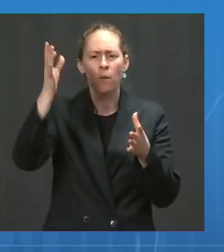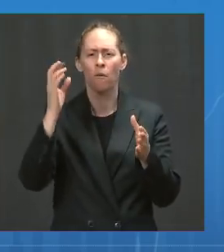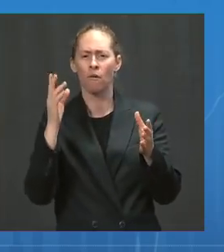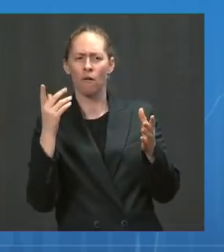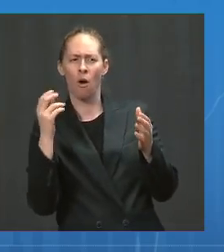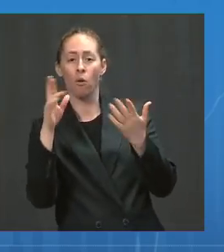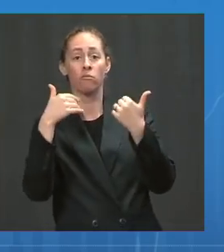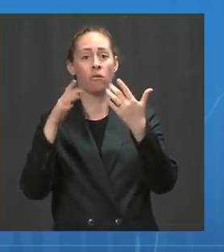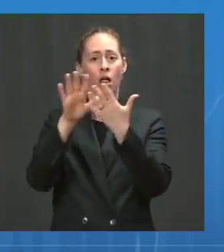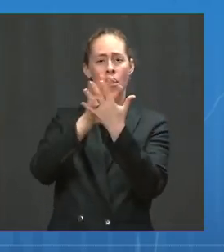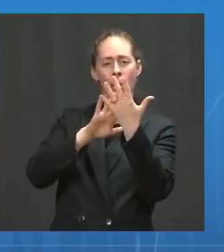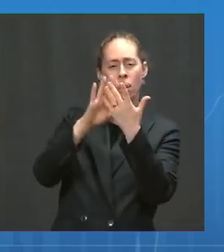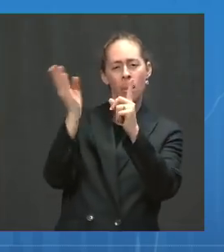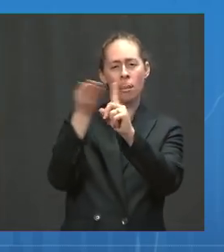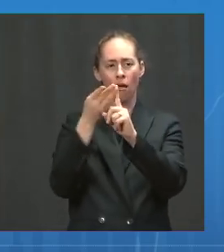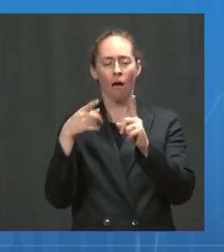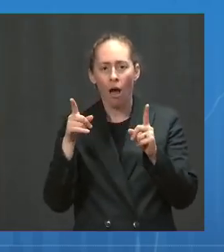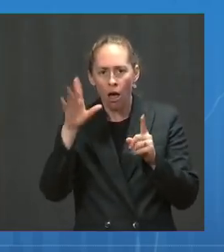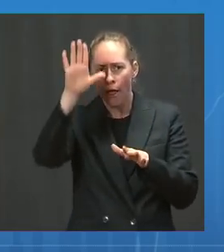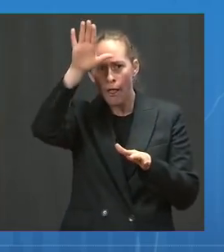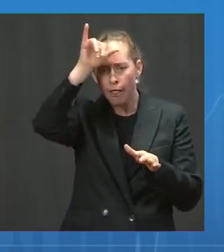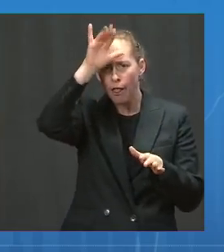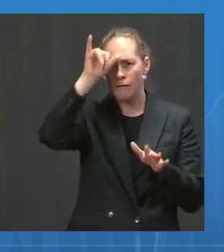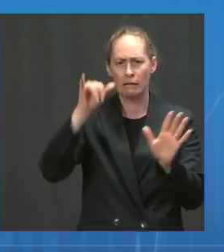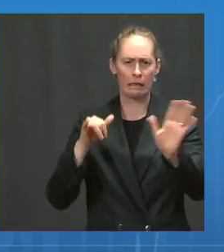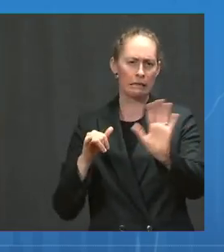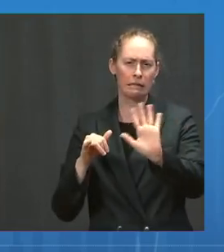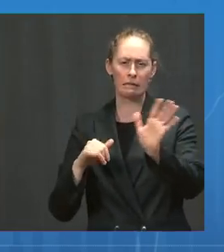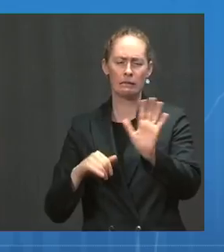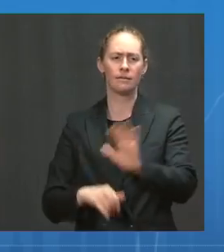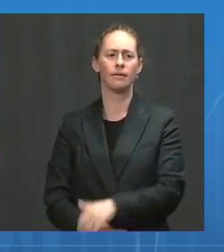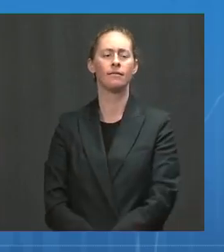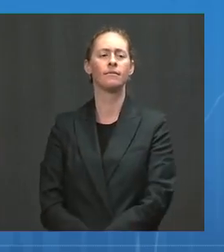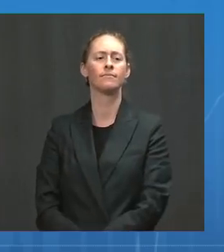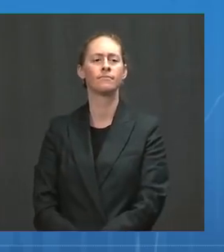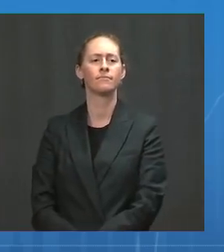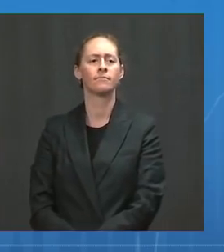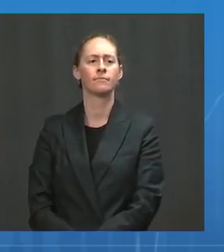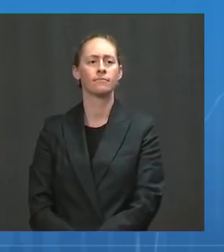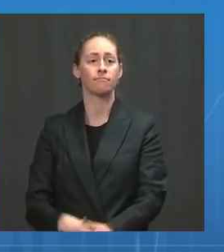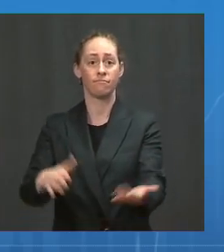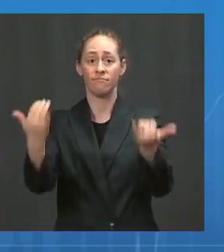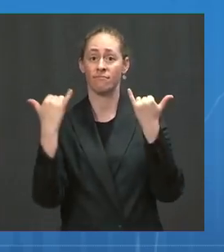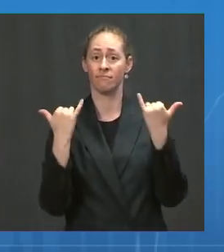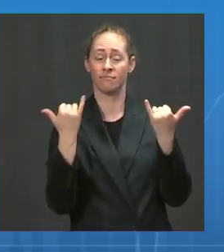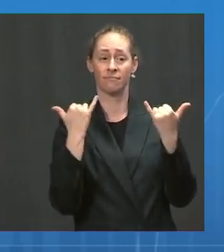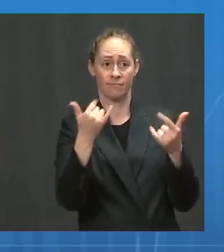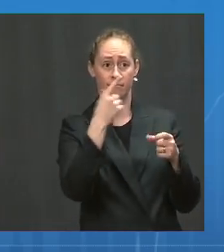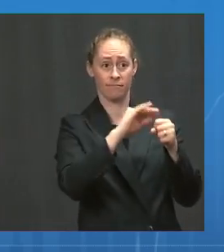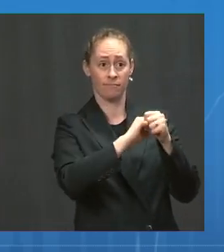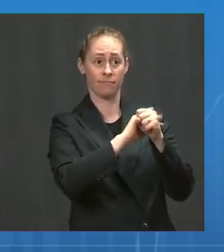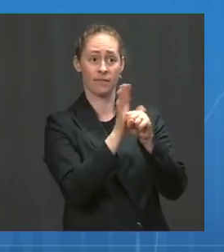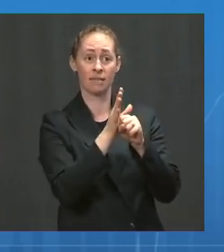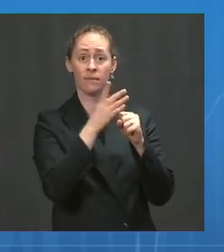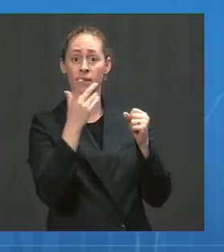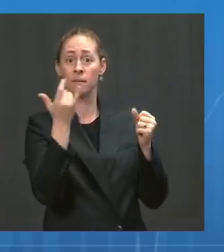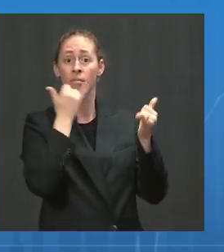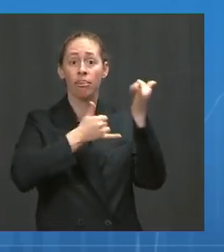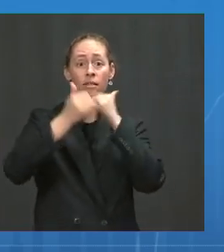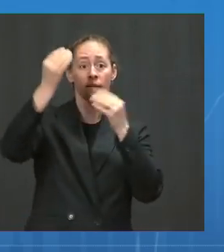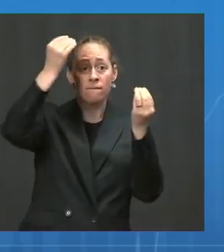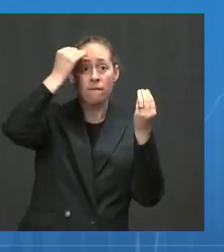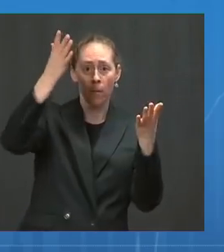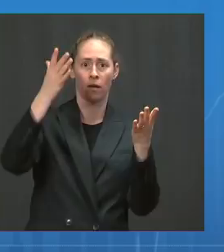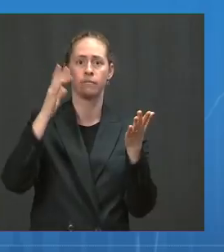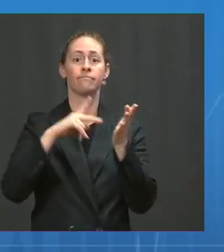according to the best evidence at the time. And during this pandemic, health misinformation has led people to resist wearing